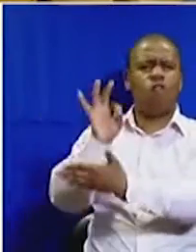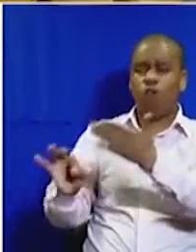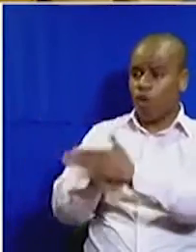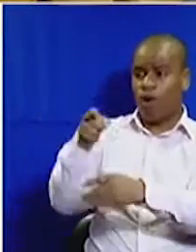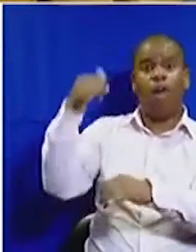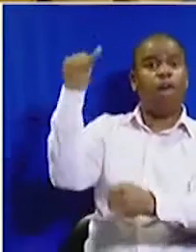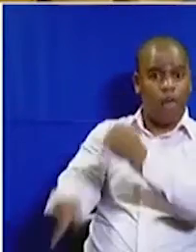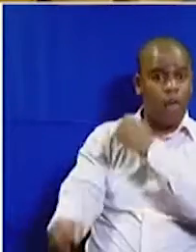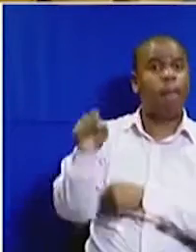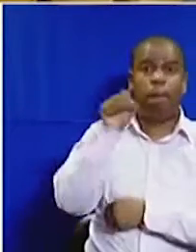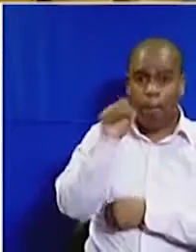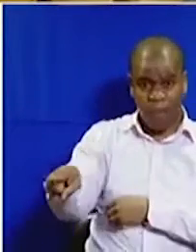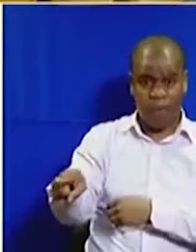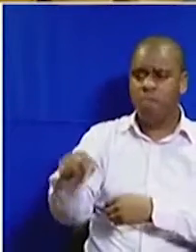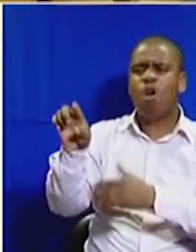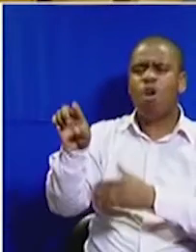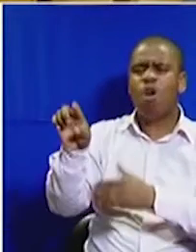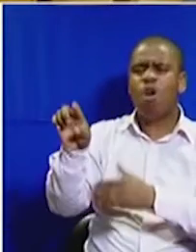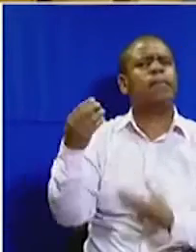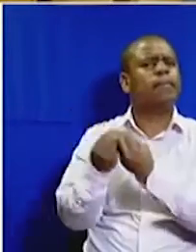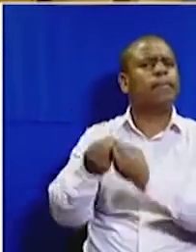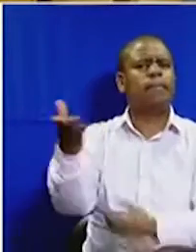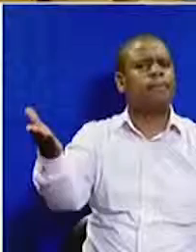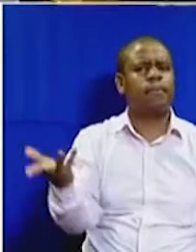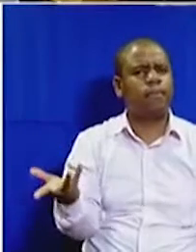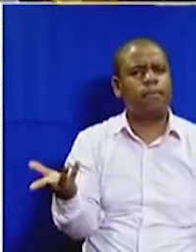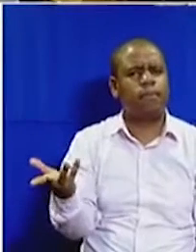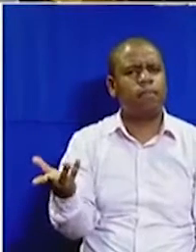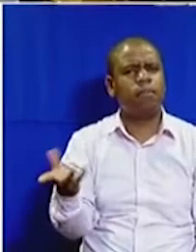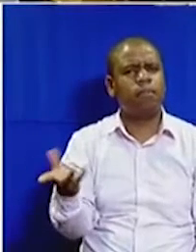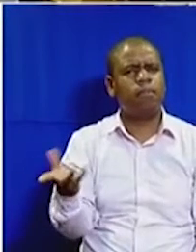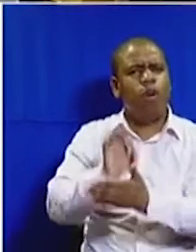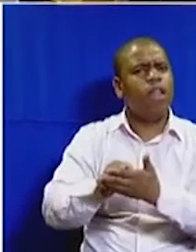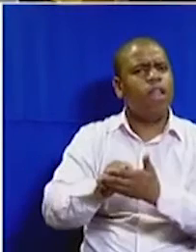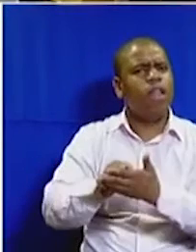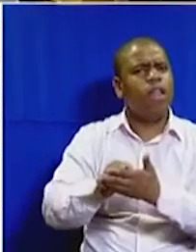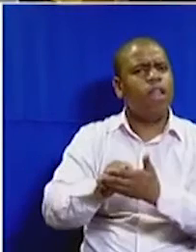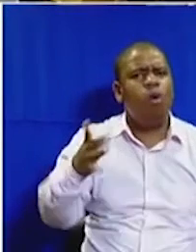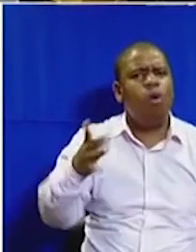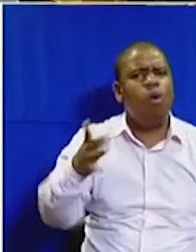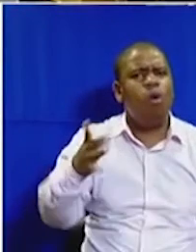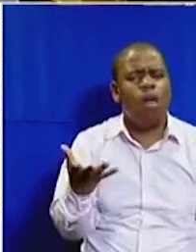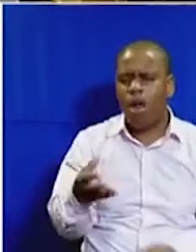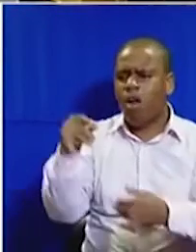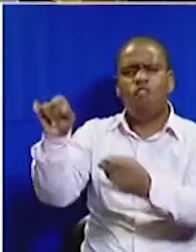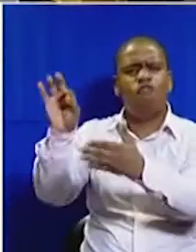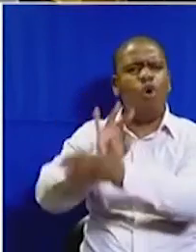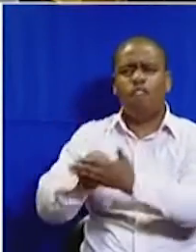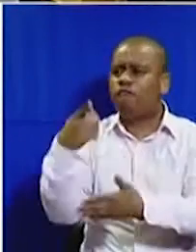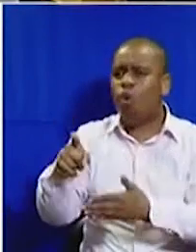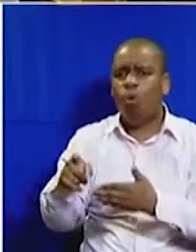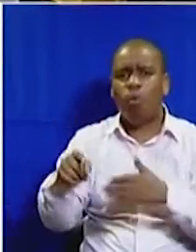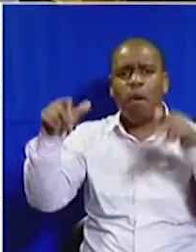You keep on voting for wrong things. Voting for wrong things. Voting for wrong things. Yes.